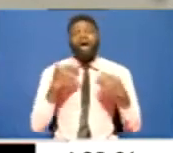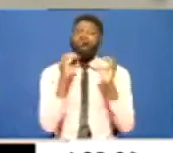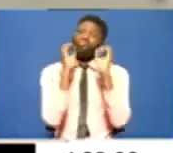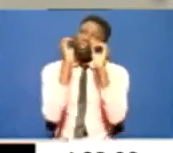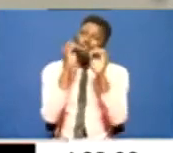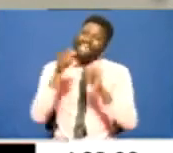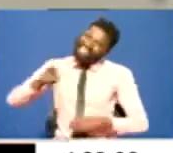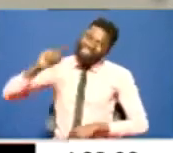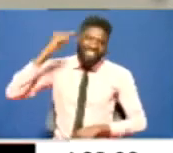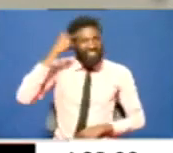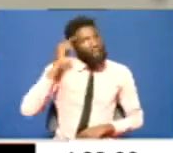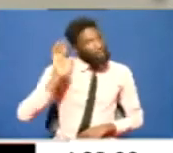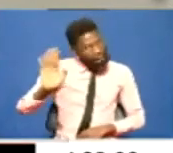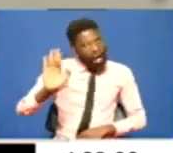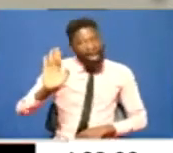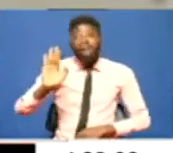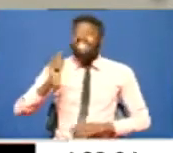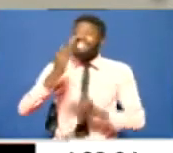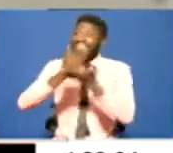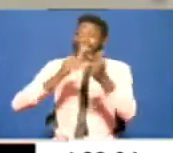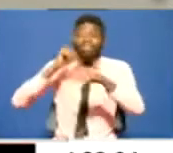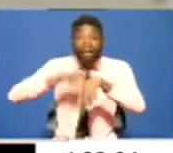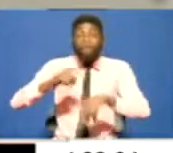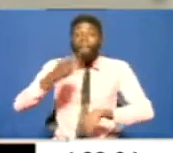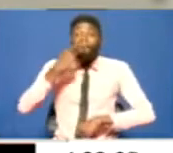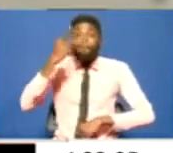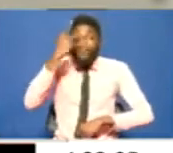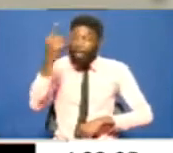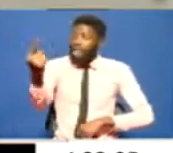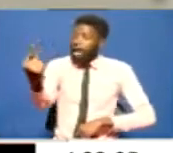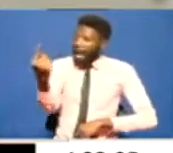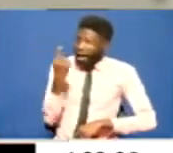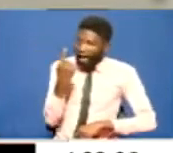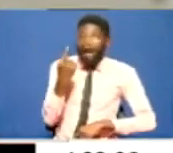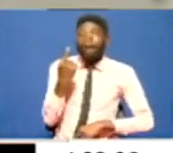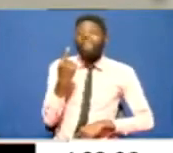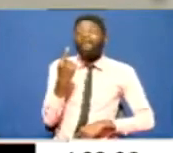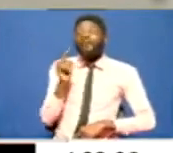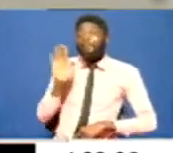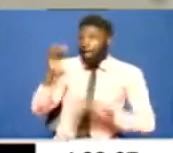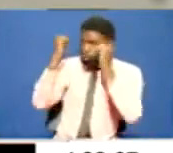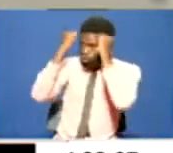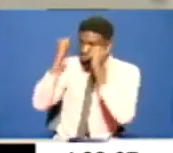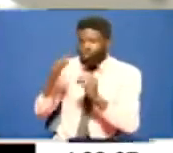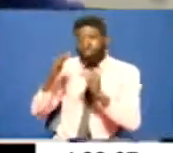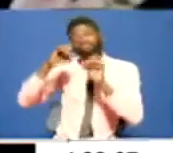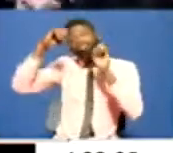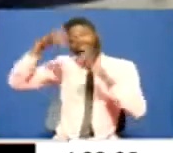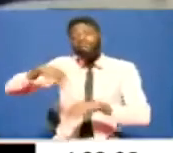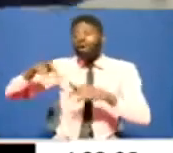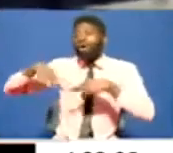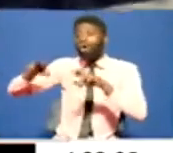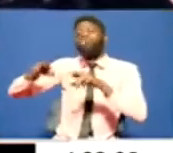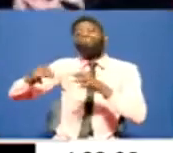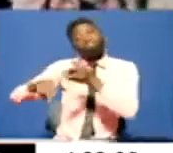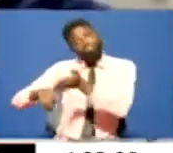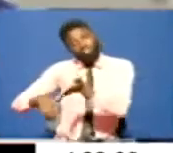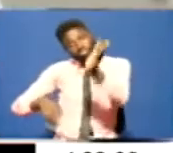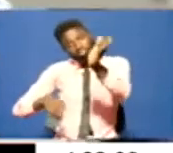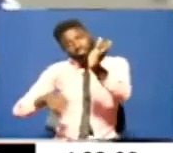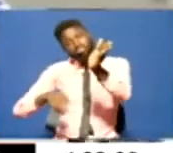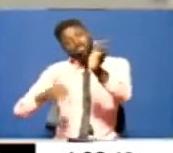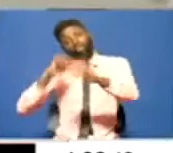thinking capacity. So unapata, mzazi anakuja, anadropu, anafunzi, kule kwa barabara, mtoto anambua shule ndio hile,